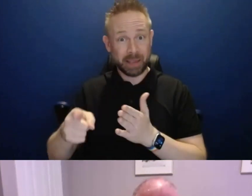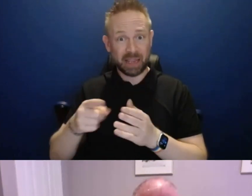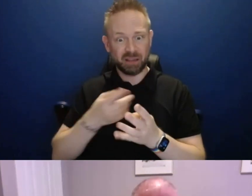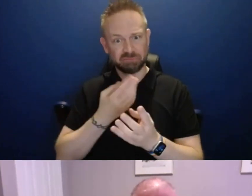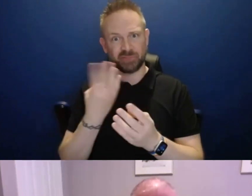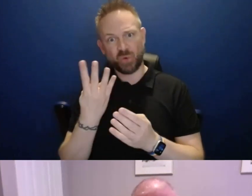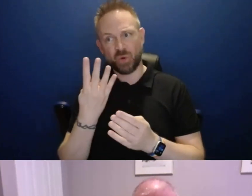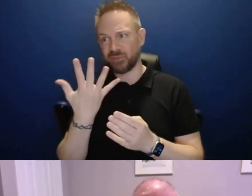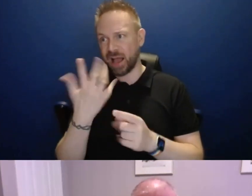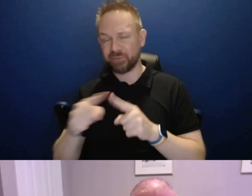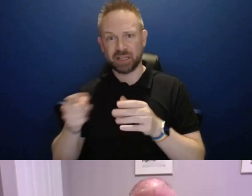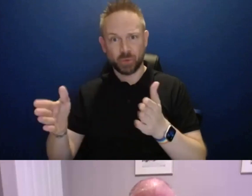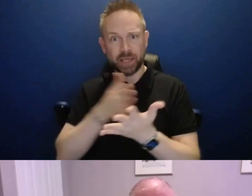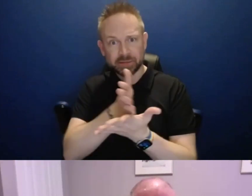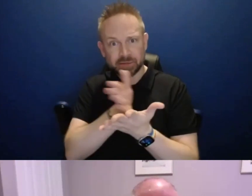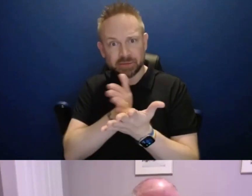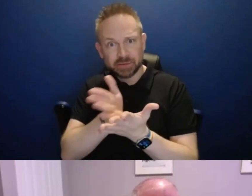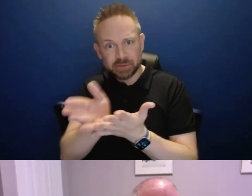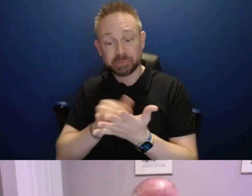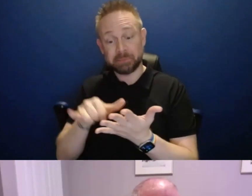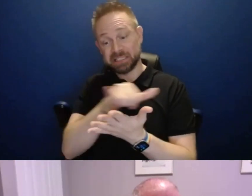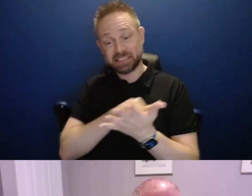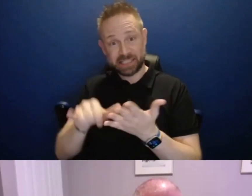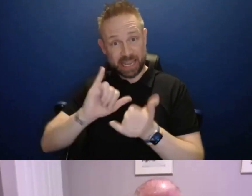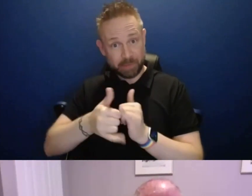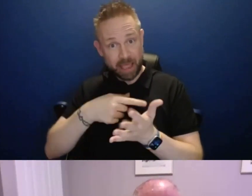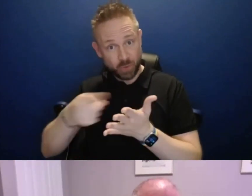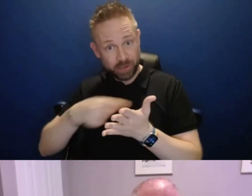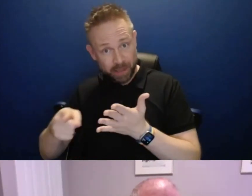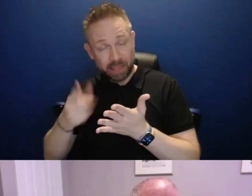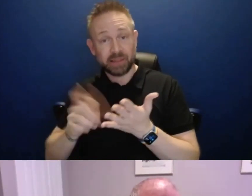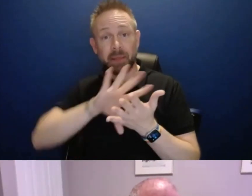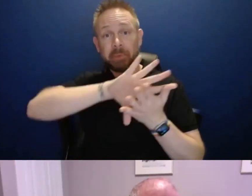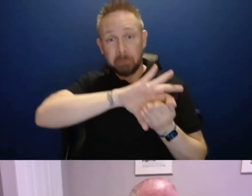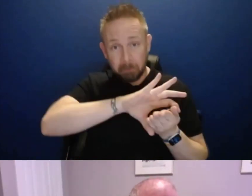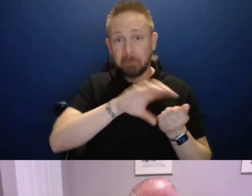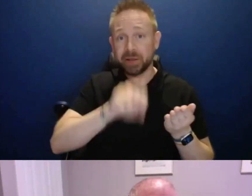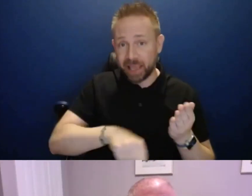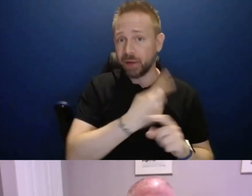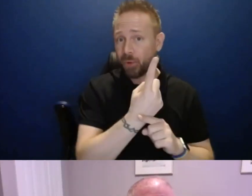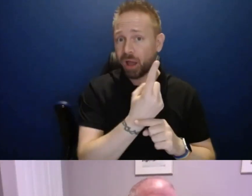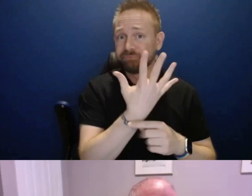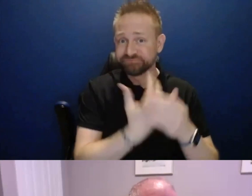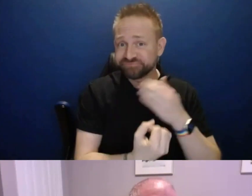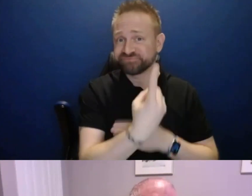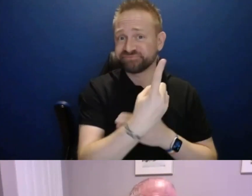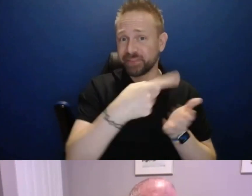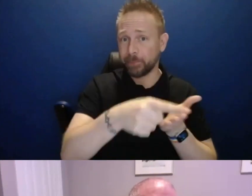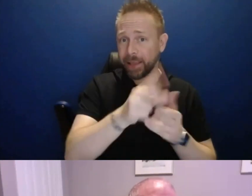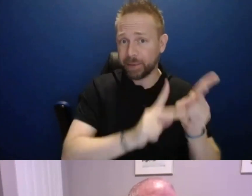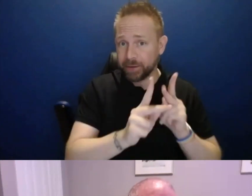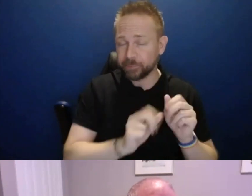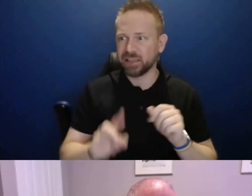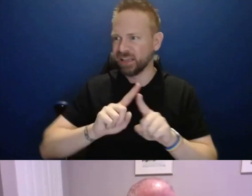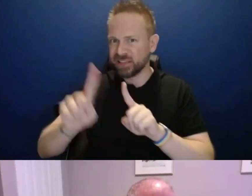they're being used in fairly similar ways. If that's the case, then we can aggregate them. If they're being used in different ways, you know, so, so